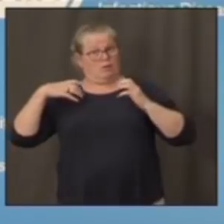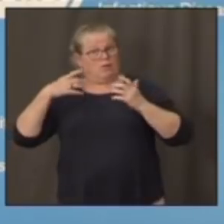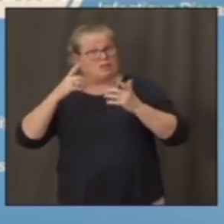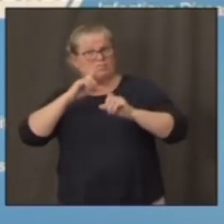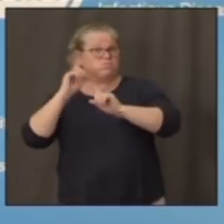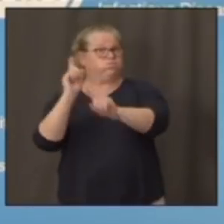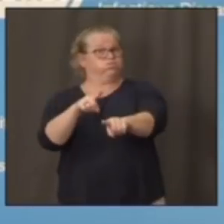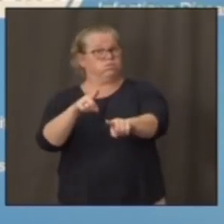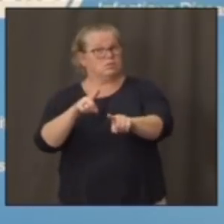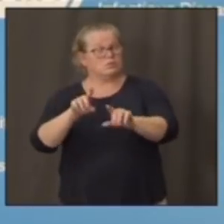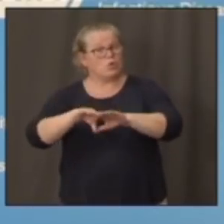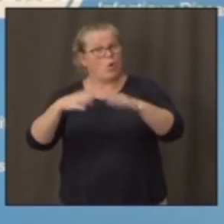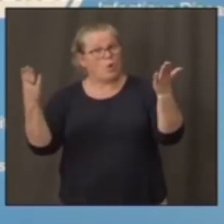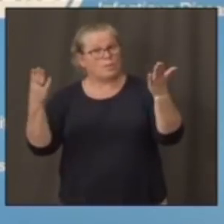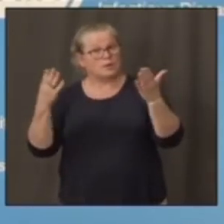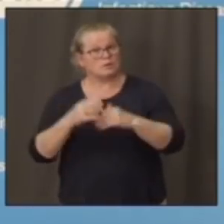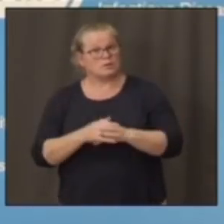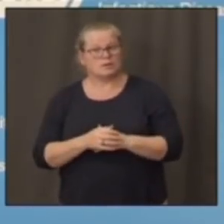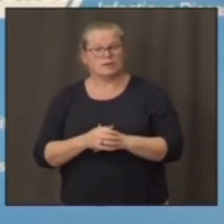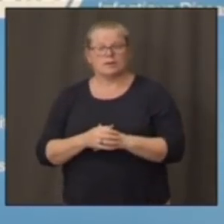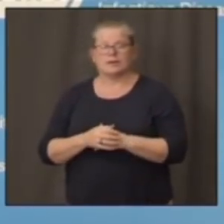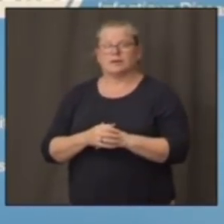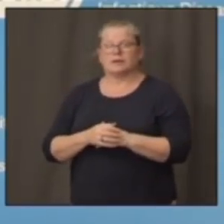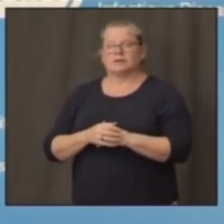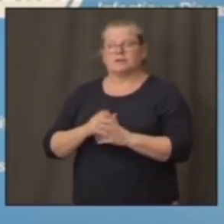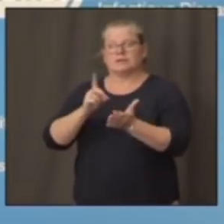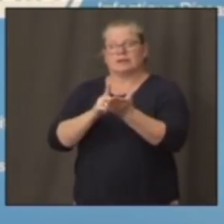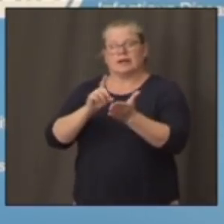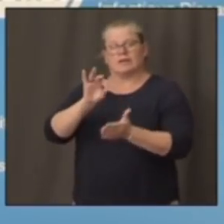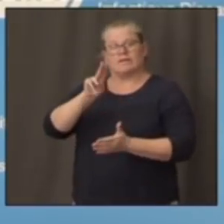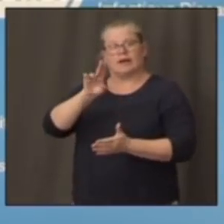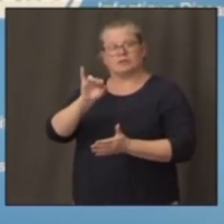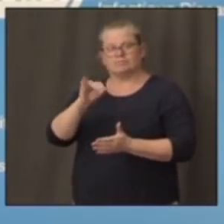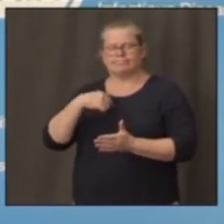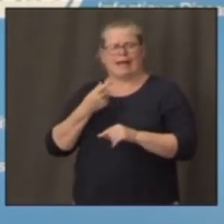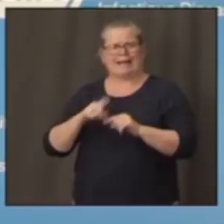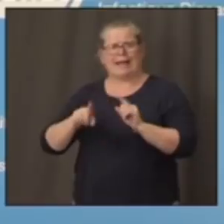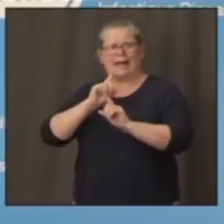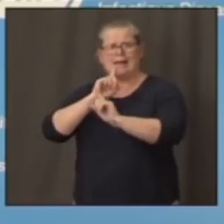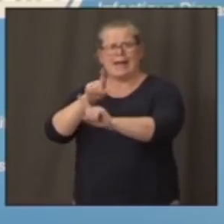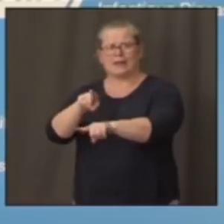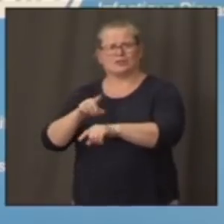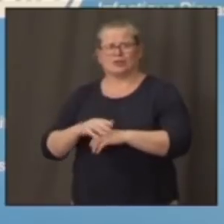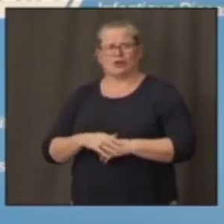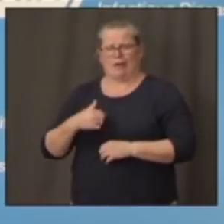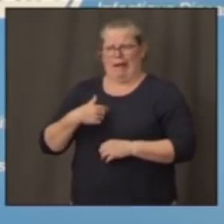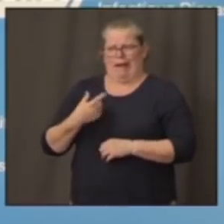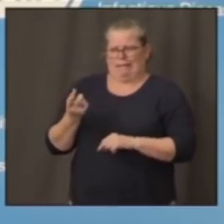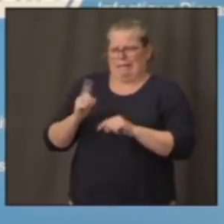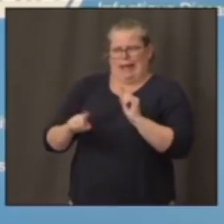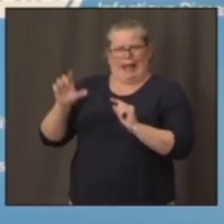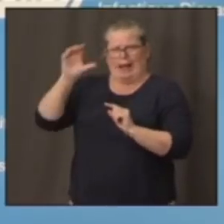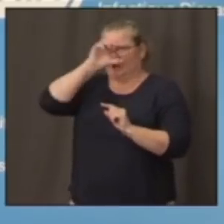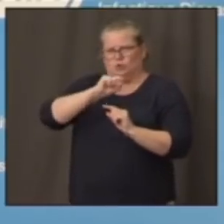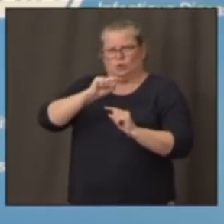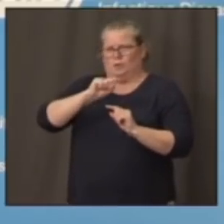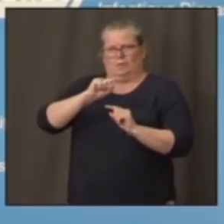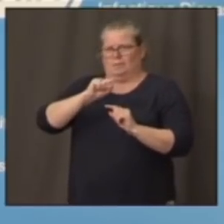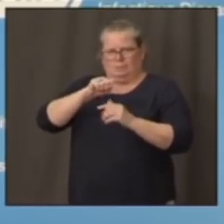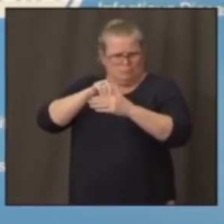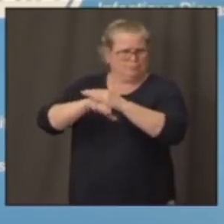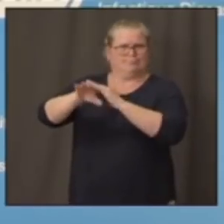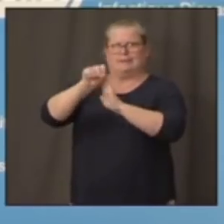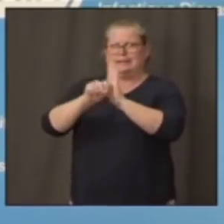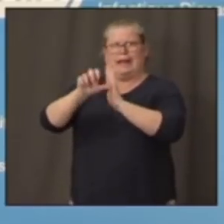presumptuous of me to come into the state of Connecticut and talk about what the governor and what the officials should do.